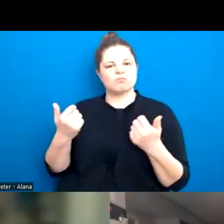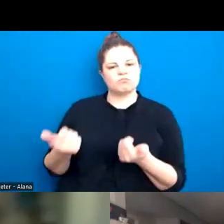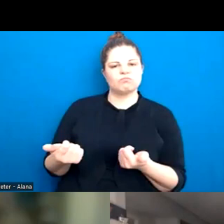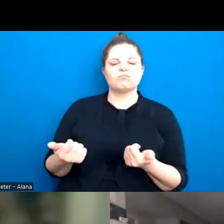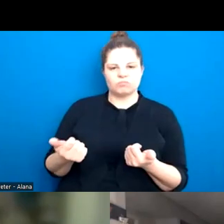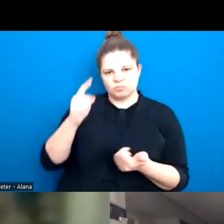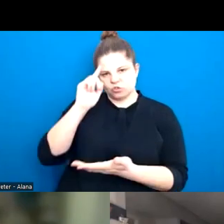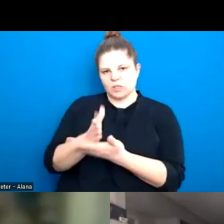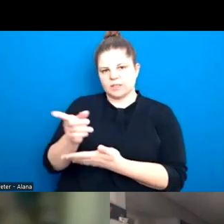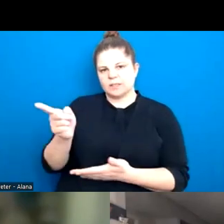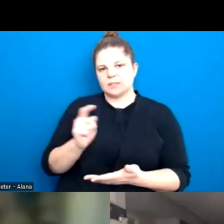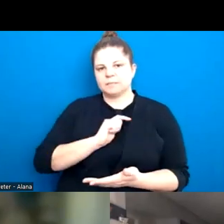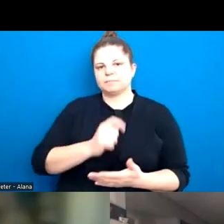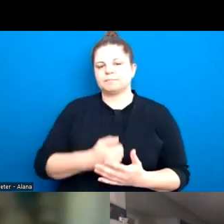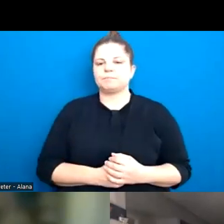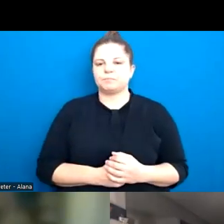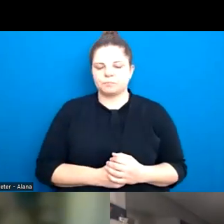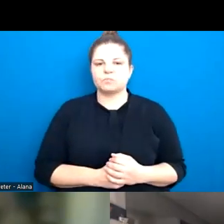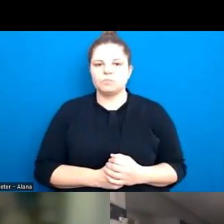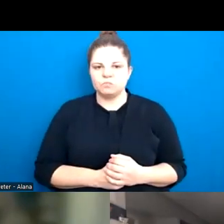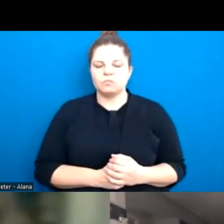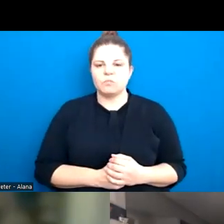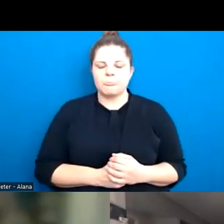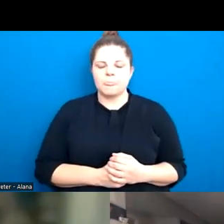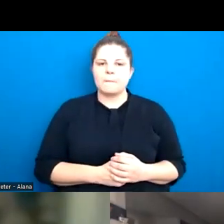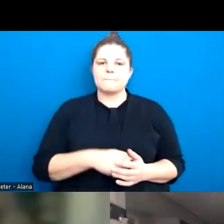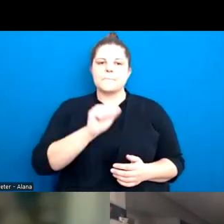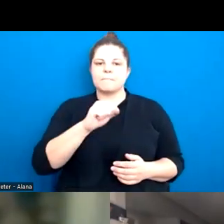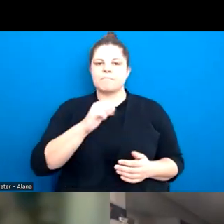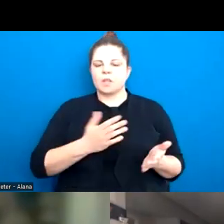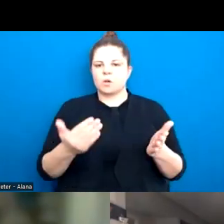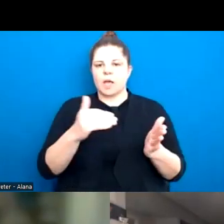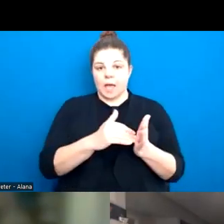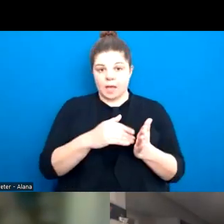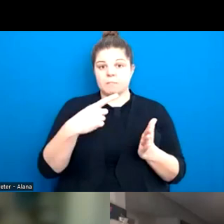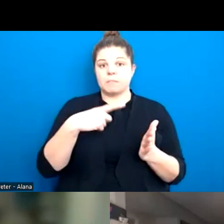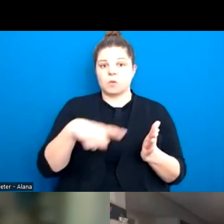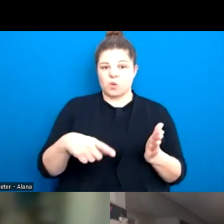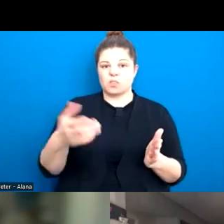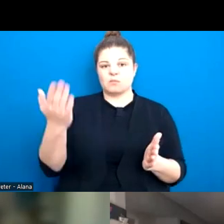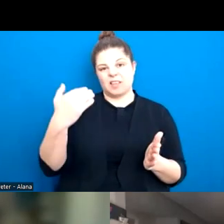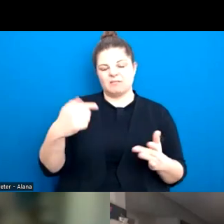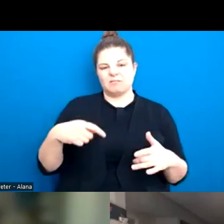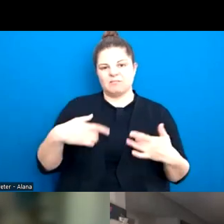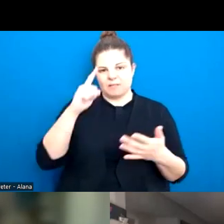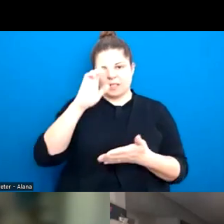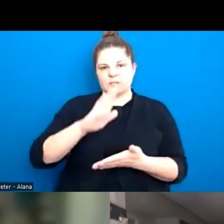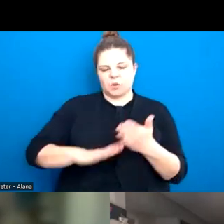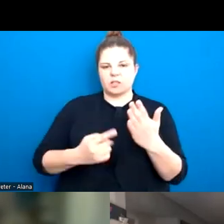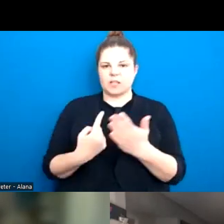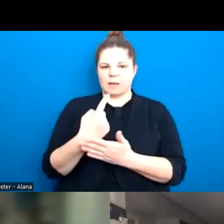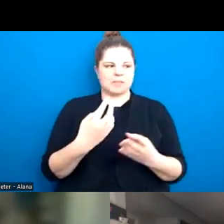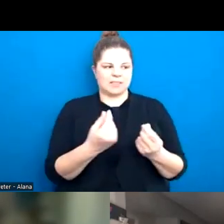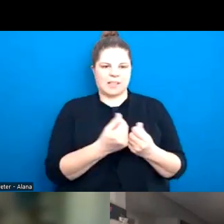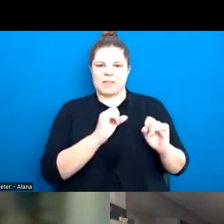A hundred percent. I also want to add to that as, um, again, someone who's had kind of like lived experience with something bad happening and feeling as